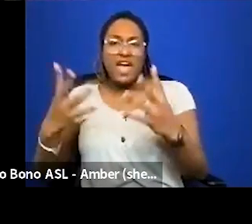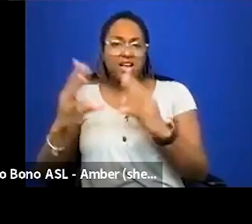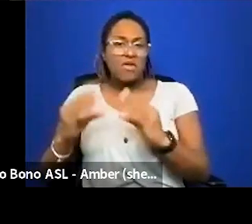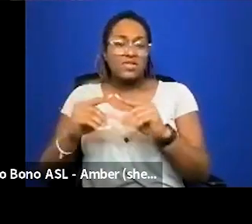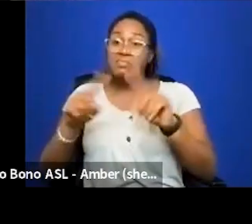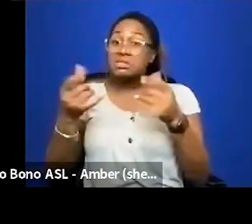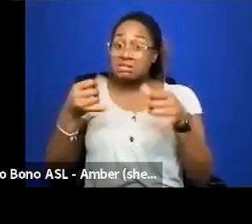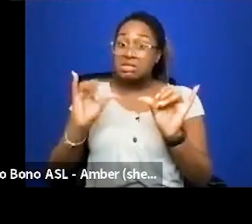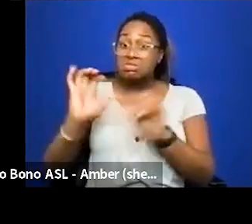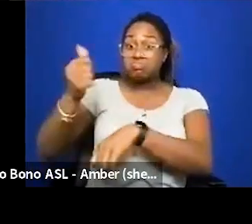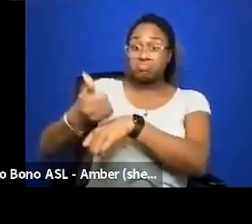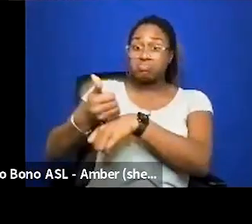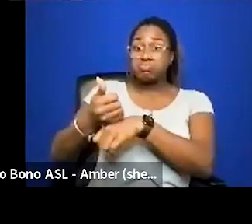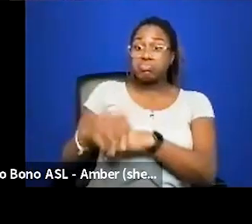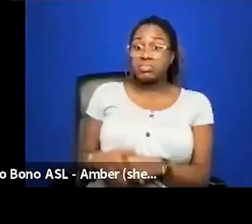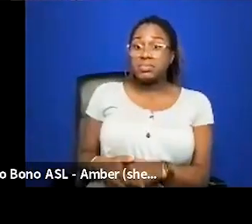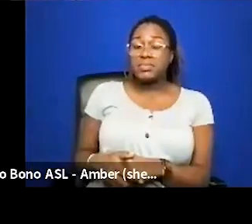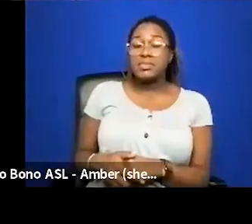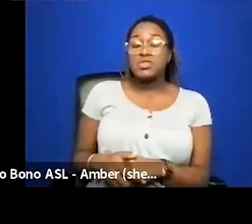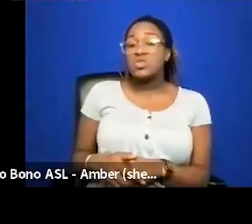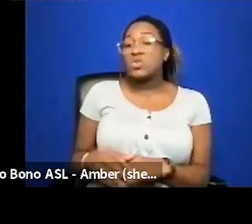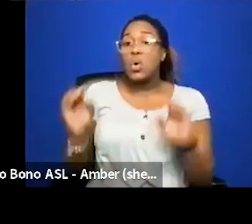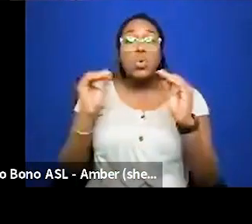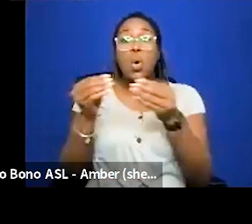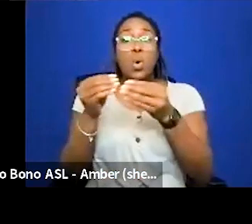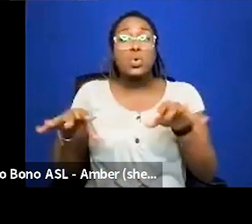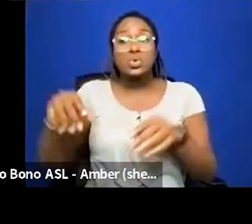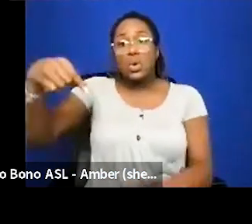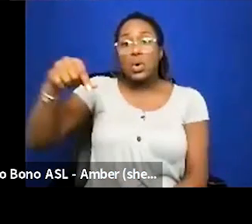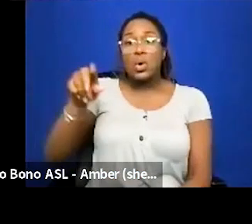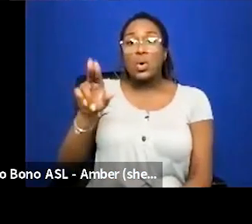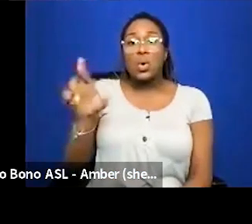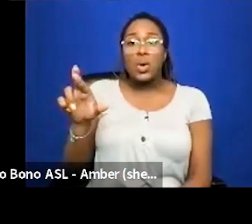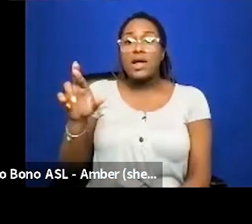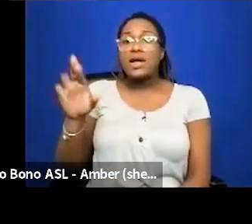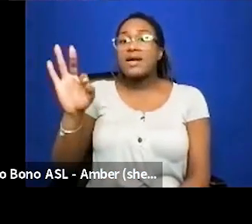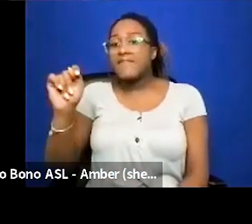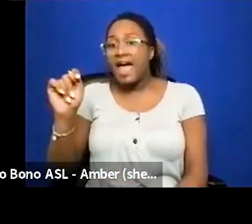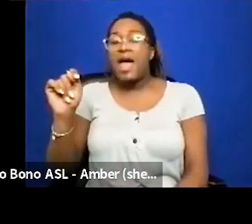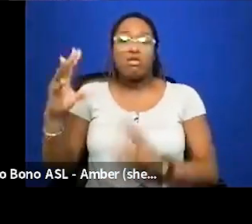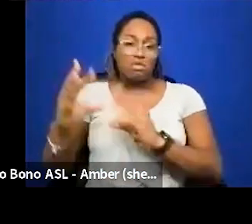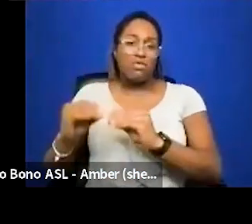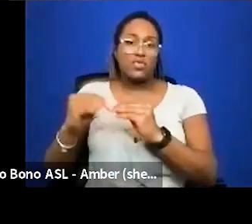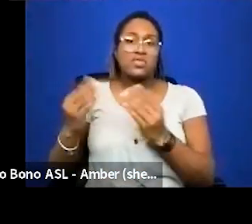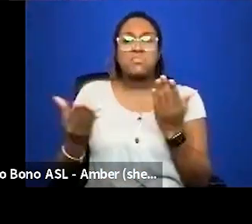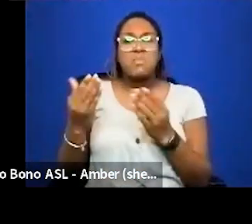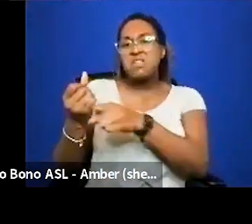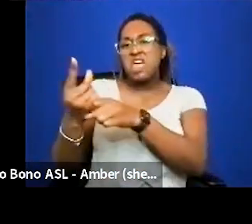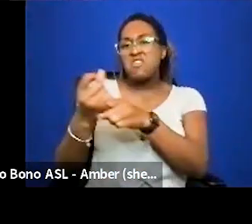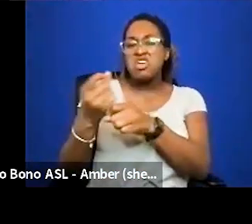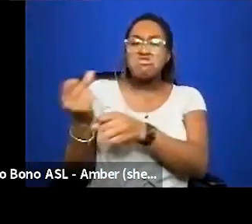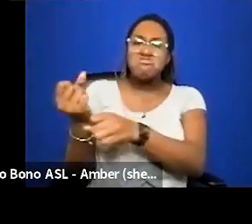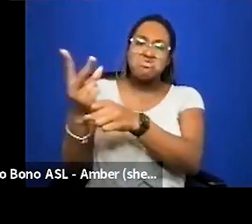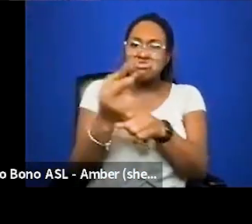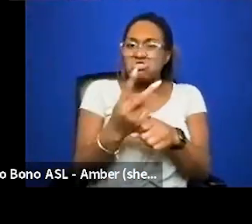um no lose was basically a queer fat conference that happened maybe every year every other year